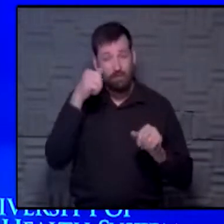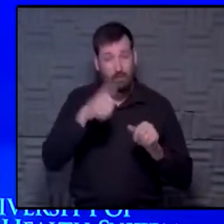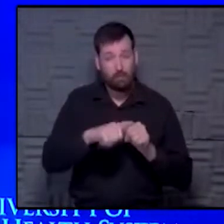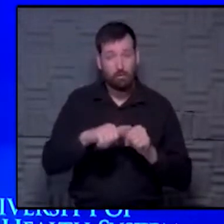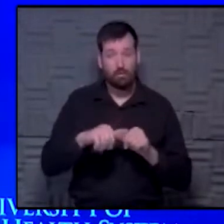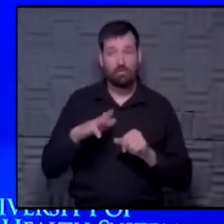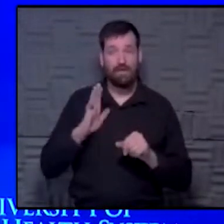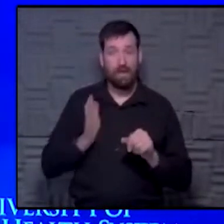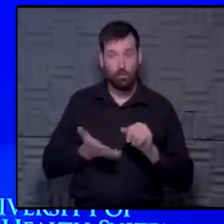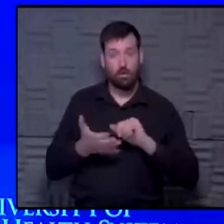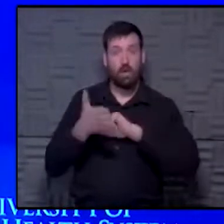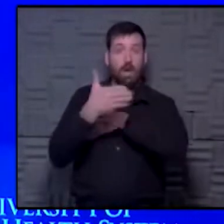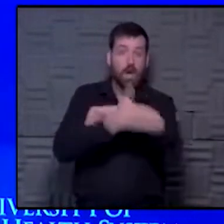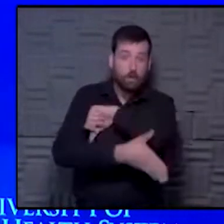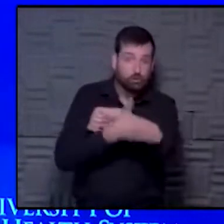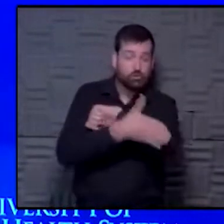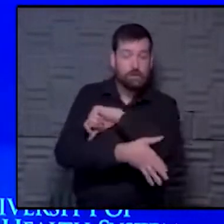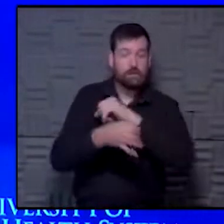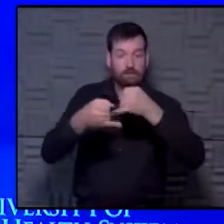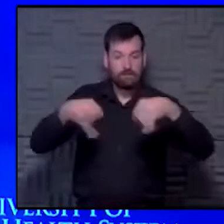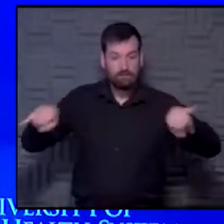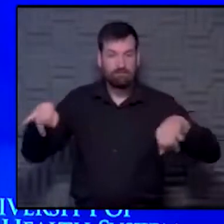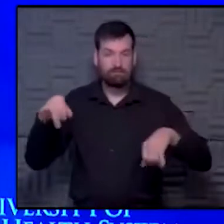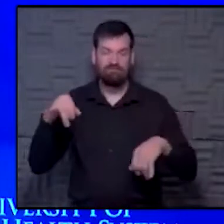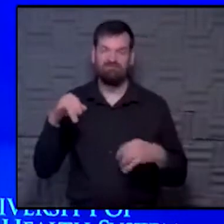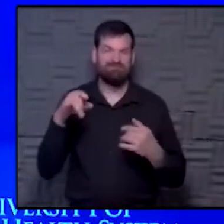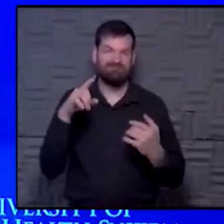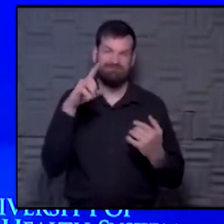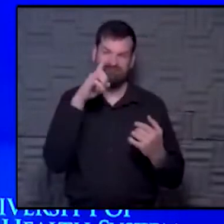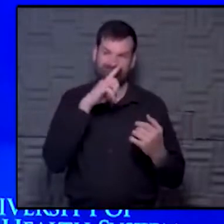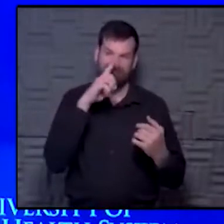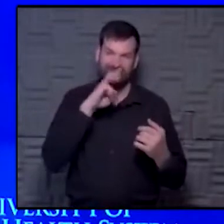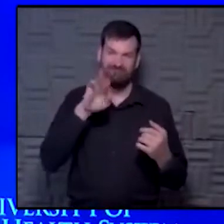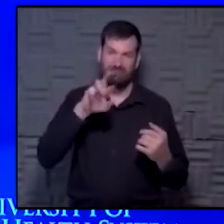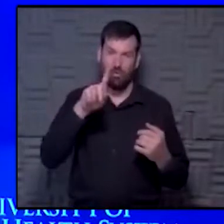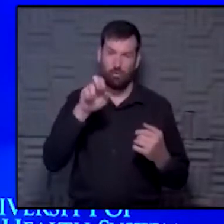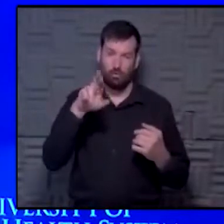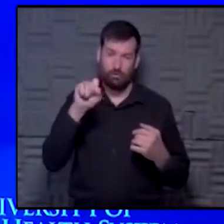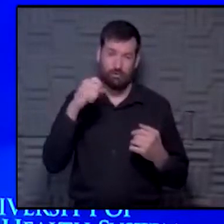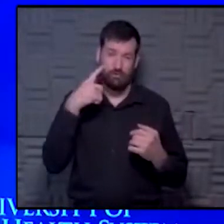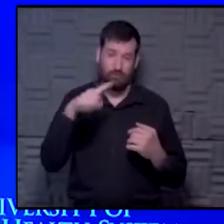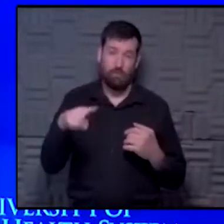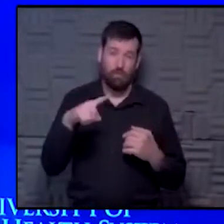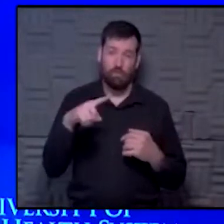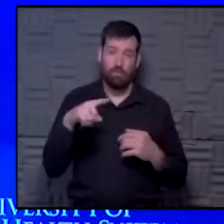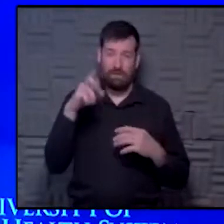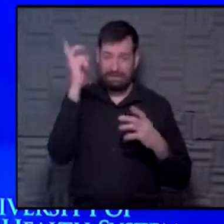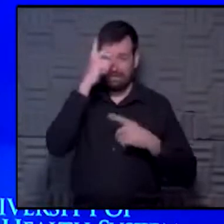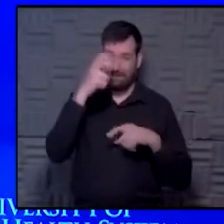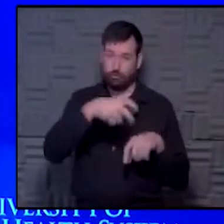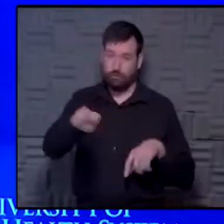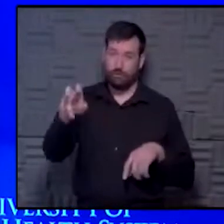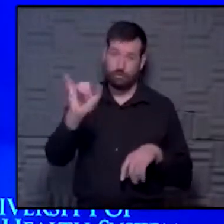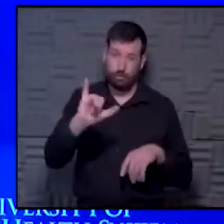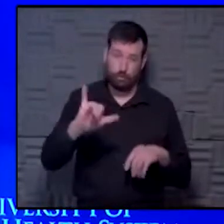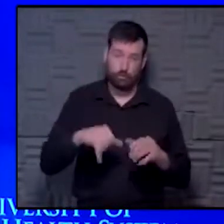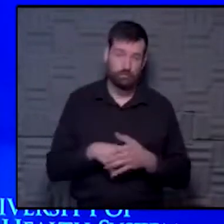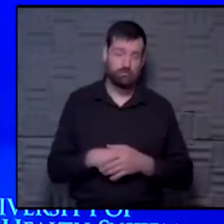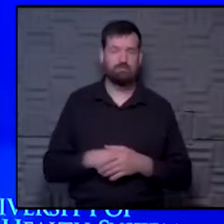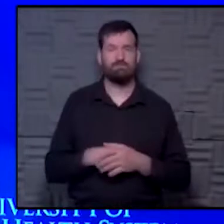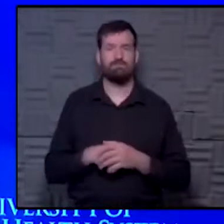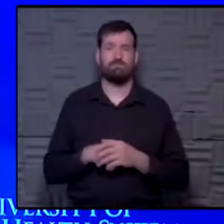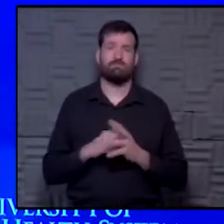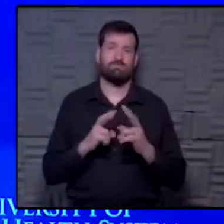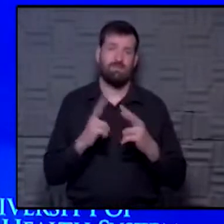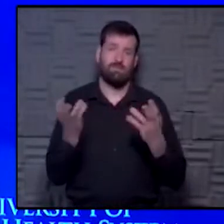to our country are effectively artificial as it relates to disease transmission as well, because people, it's very easy